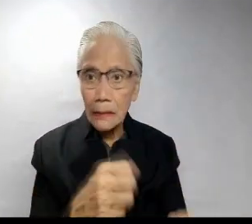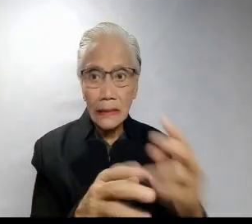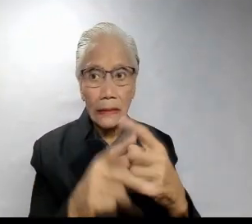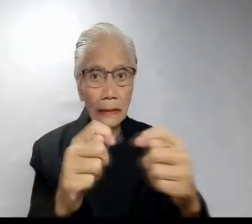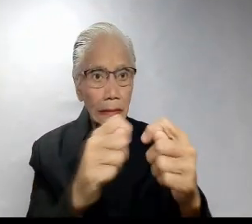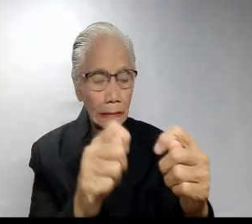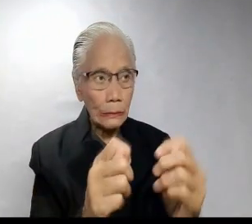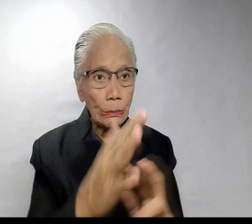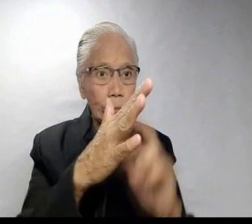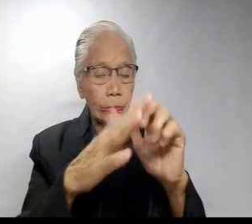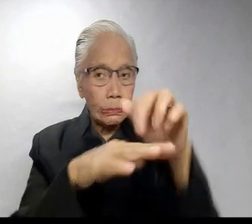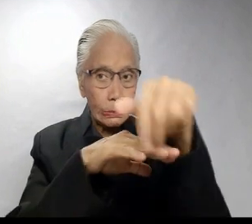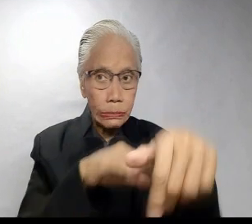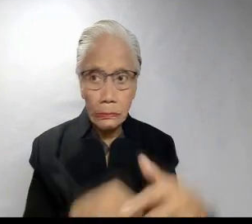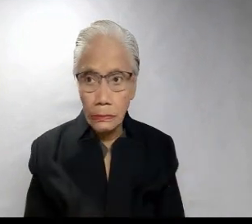to adjust with it.